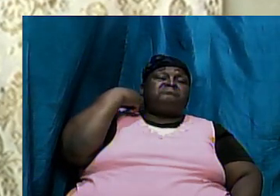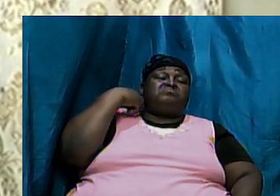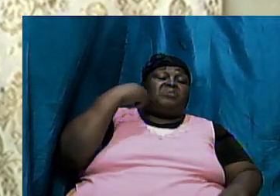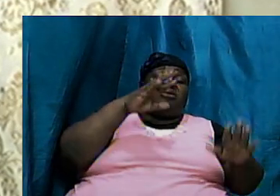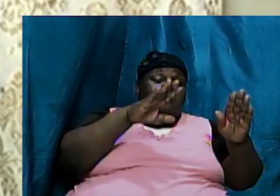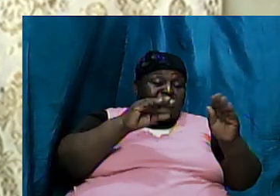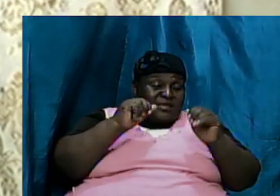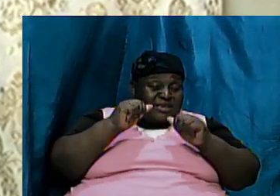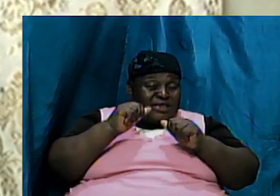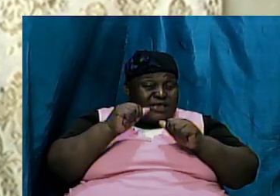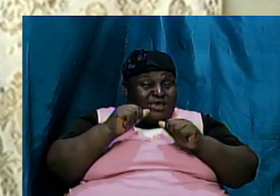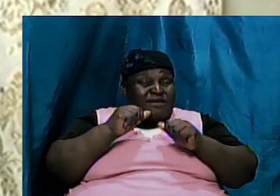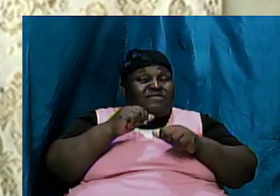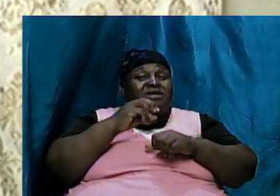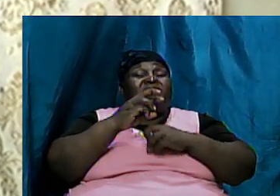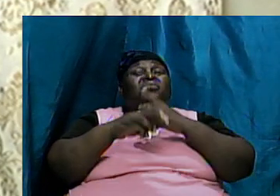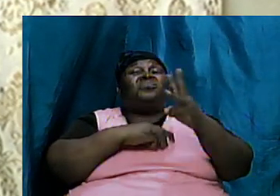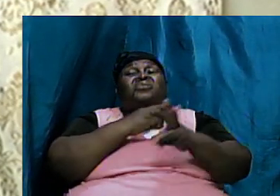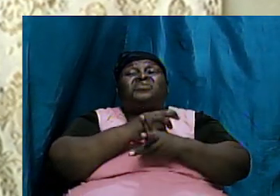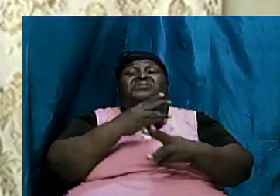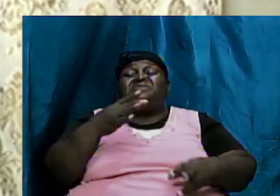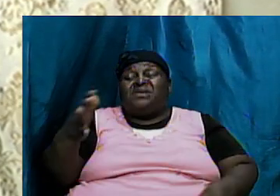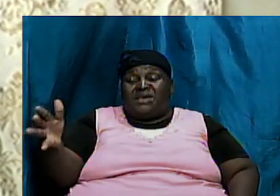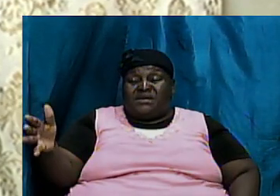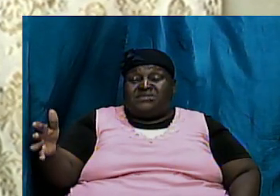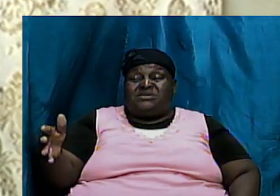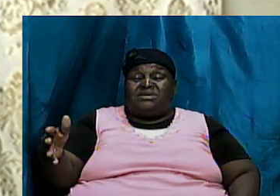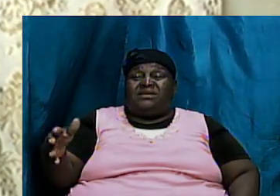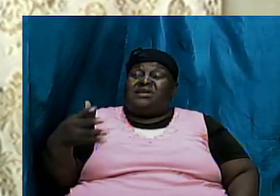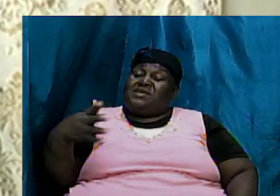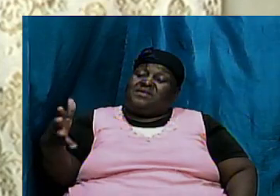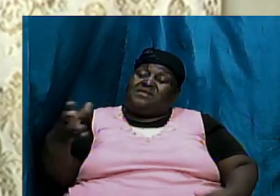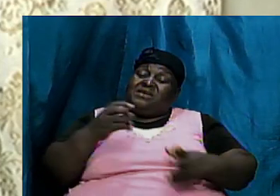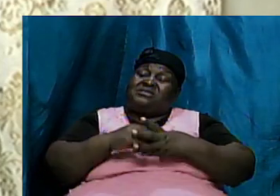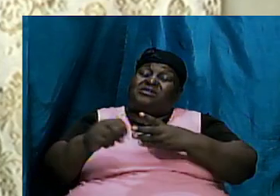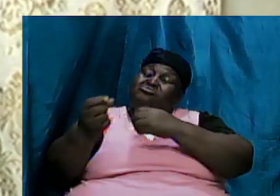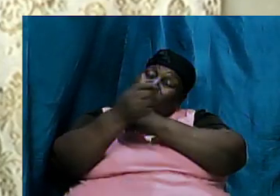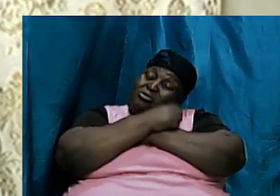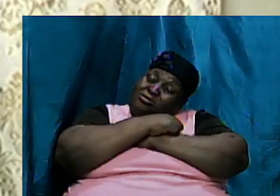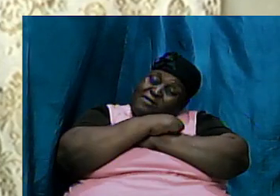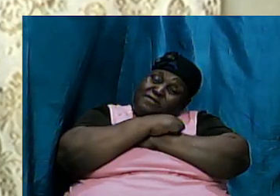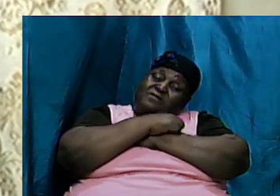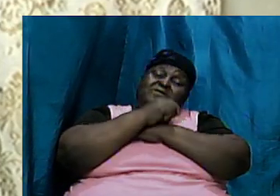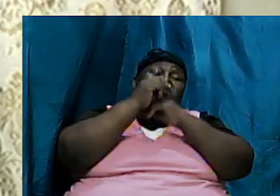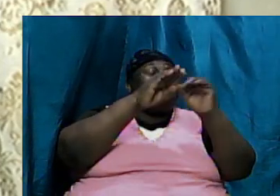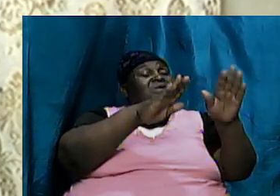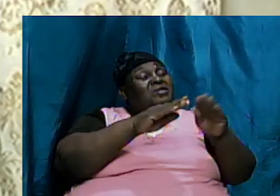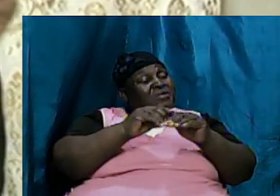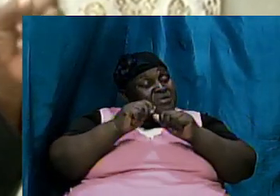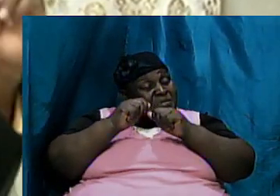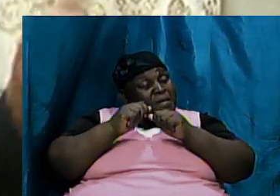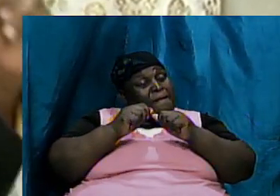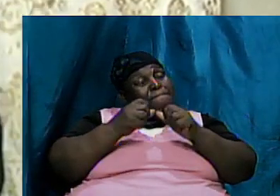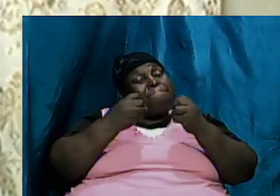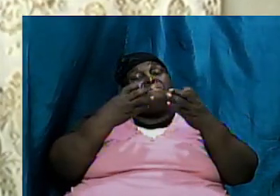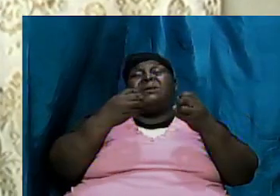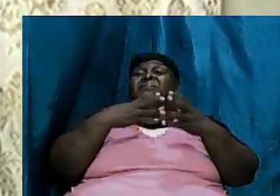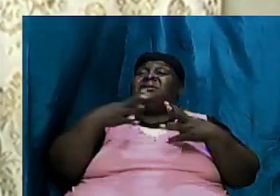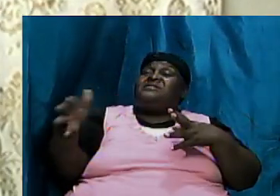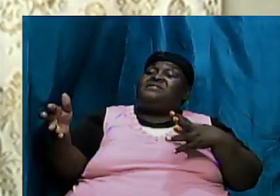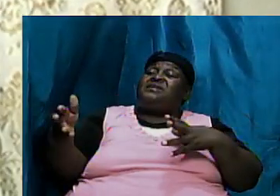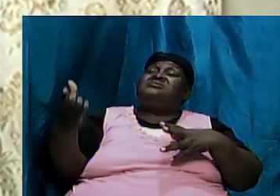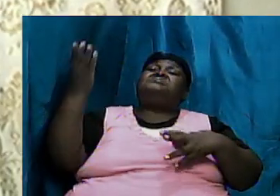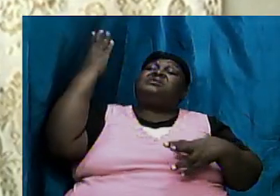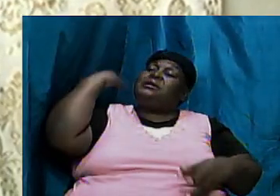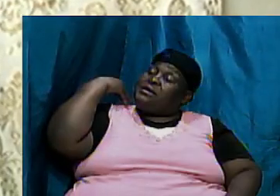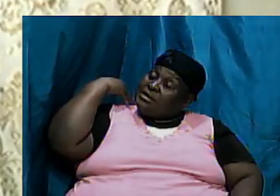possessions you're leaving the things that you treasure while you were here you're leaving a whole lot of things behind